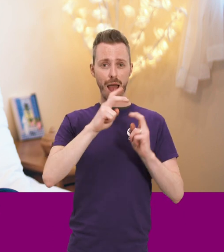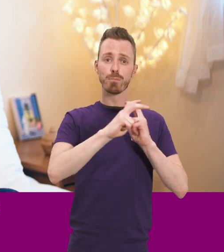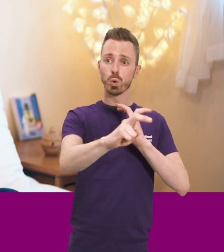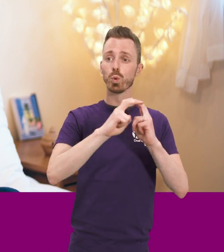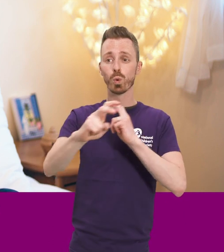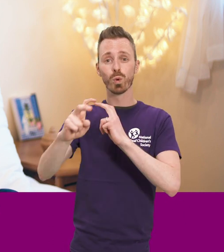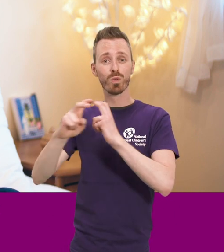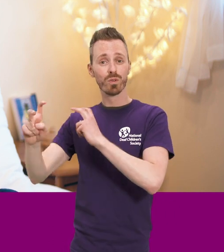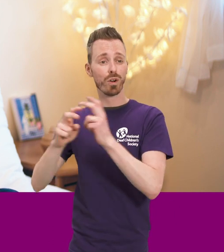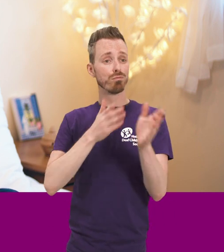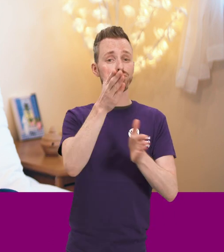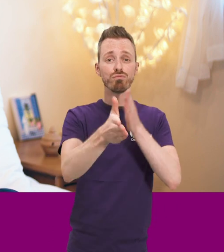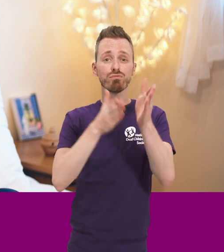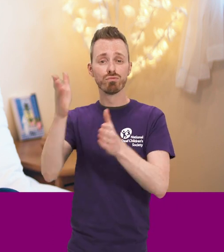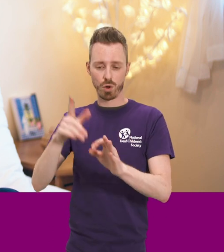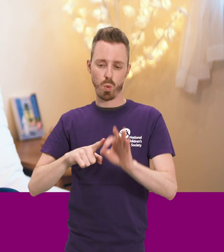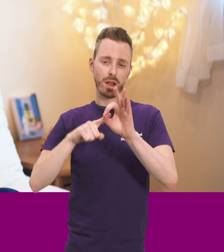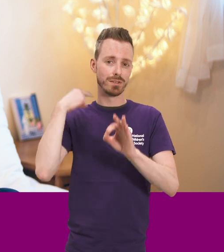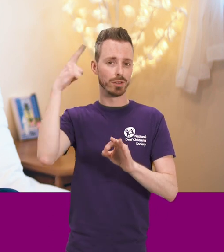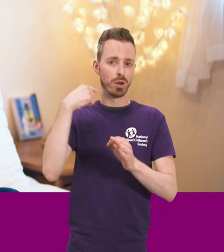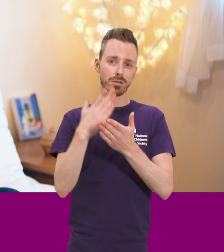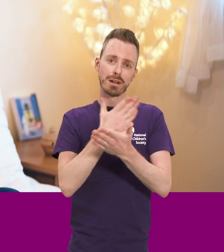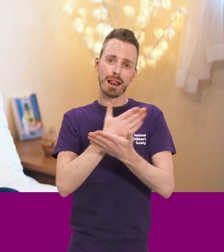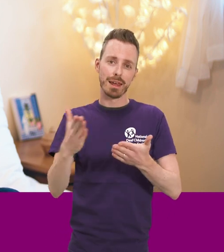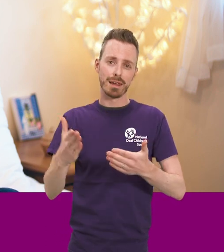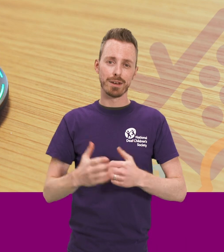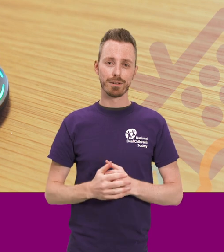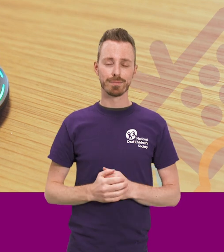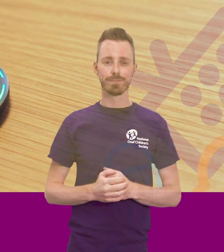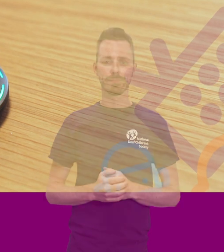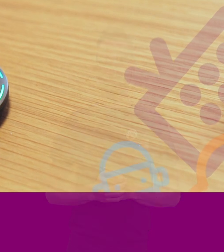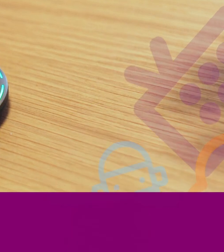and you can just take it round and the quality of sound is much clearer.